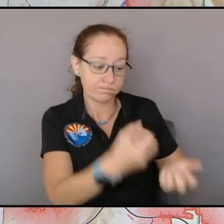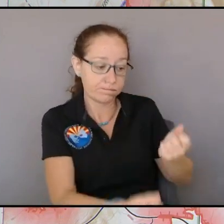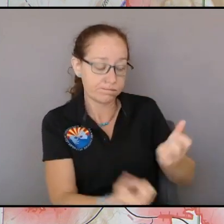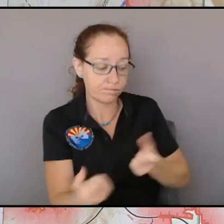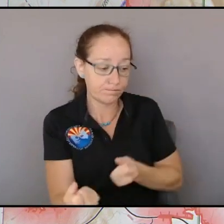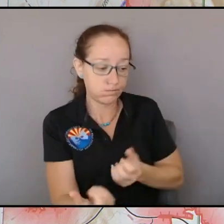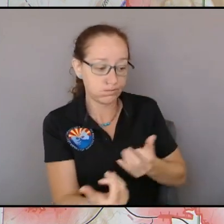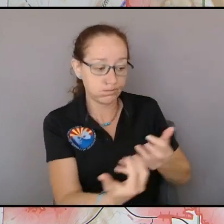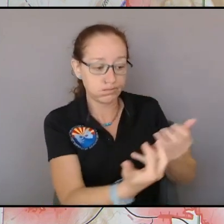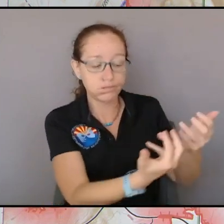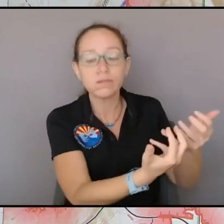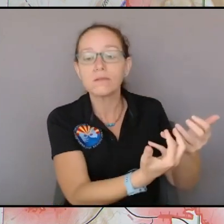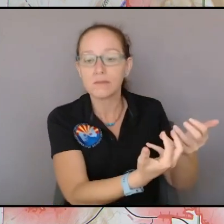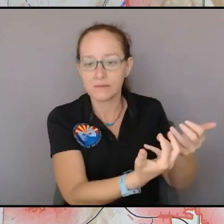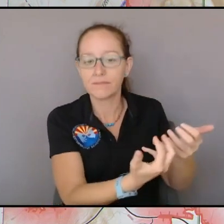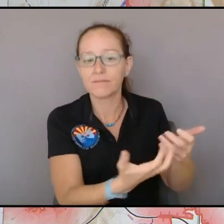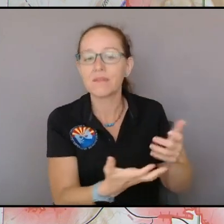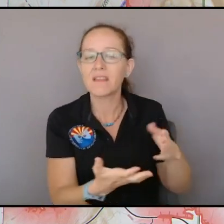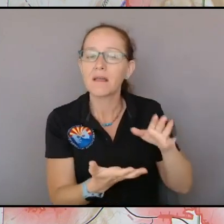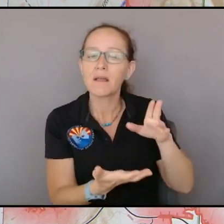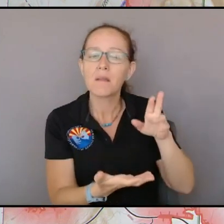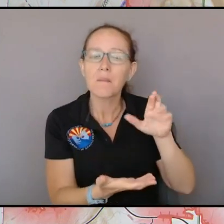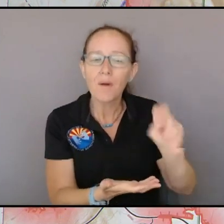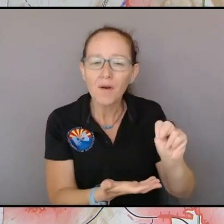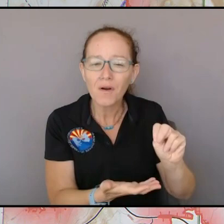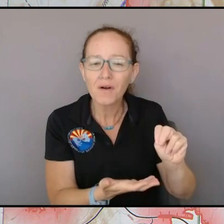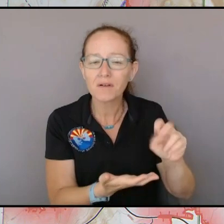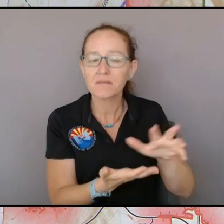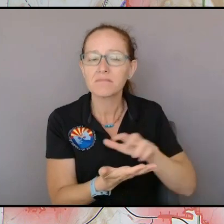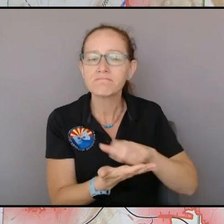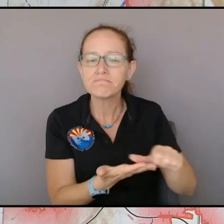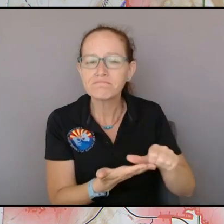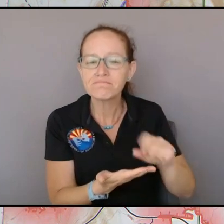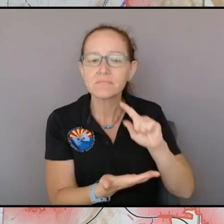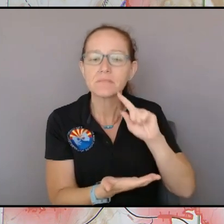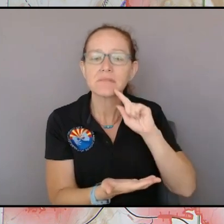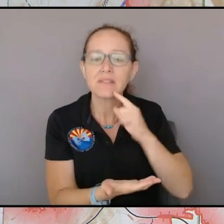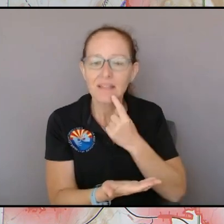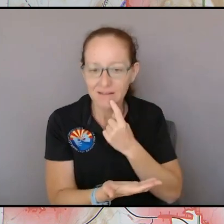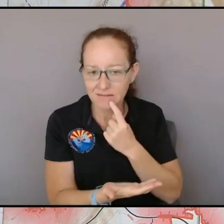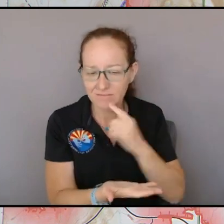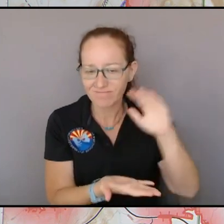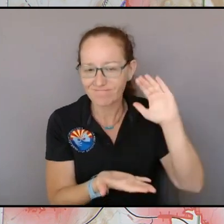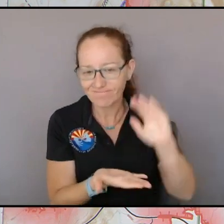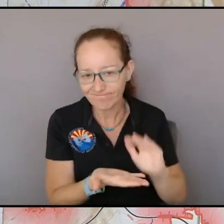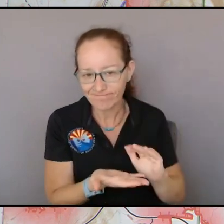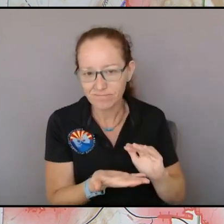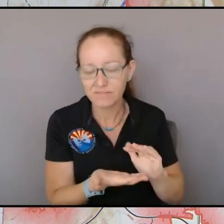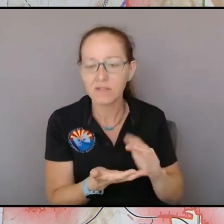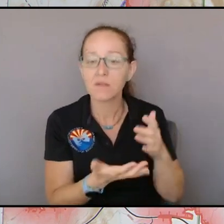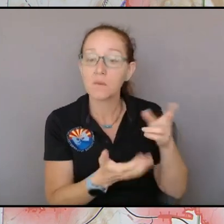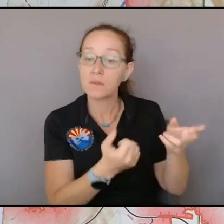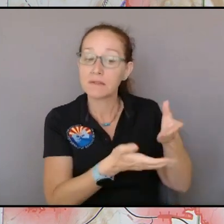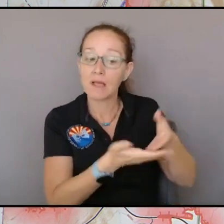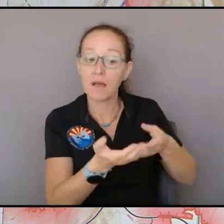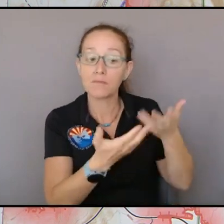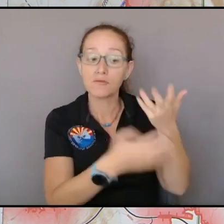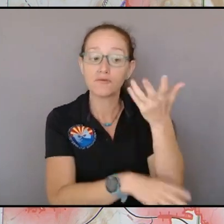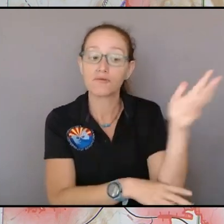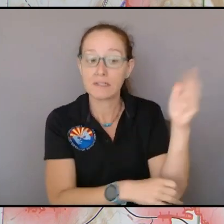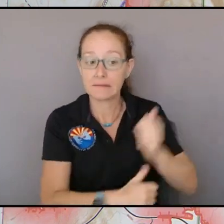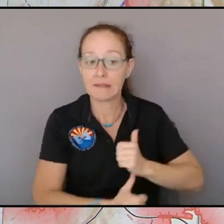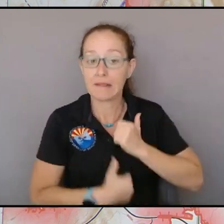us to do the work in a way that helps to preserve some of those those trees and so that's the intent of that effort